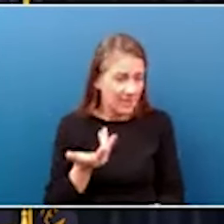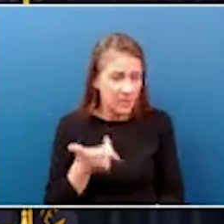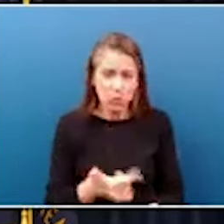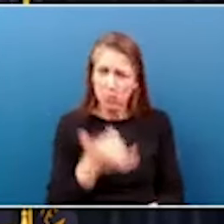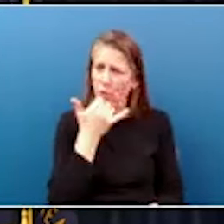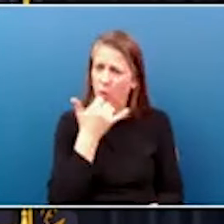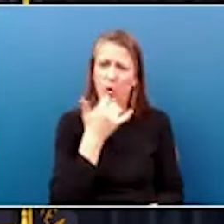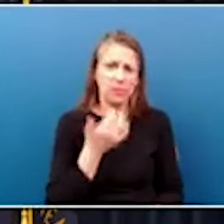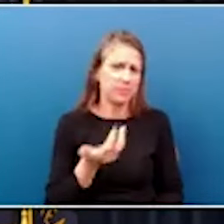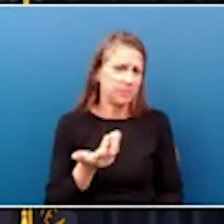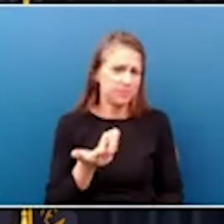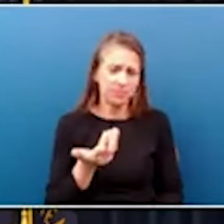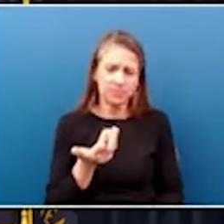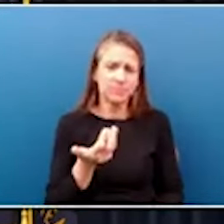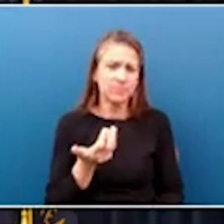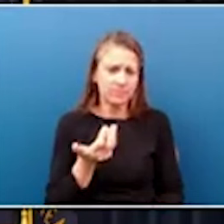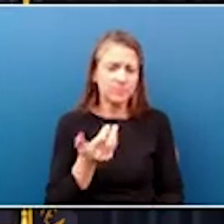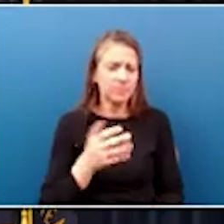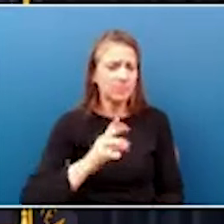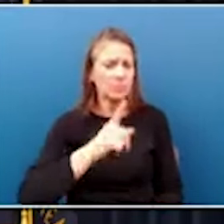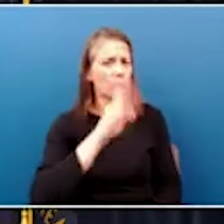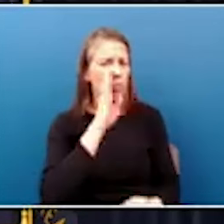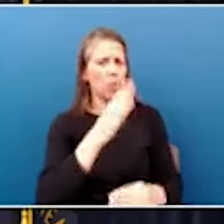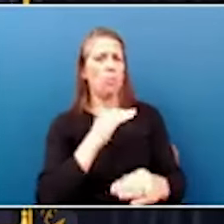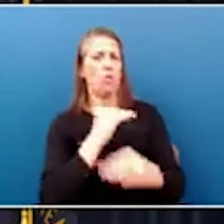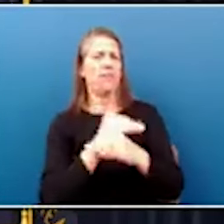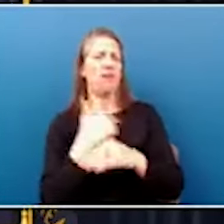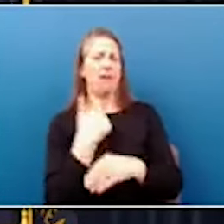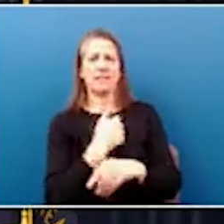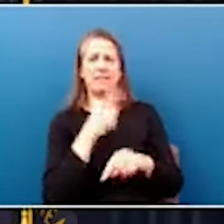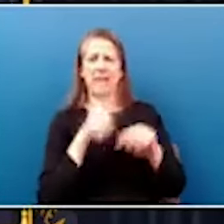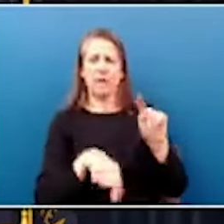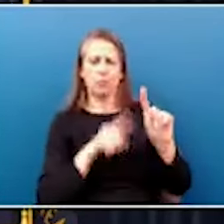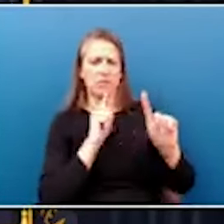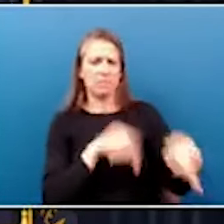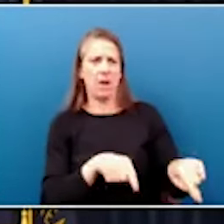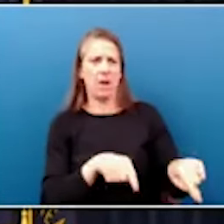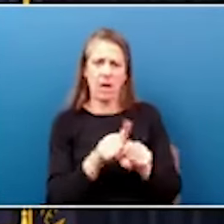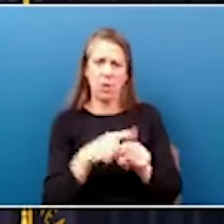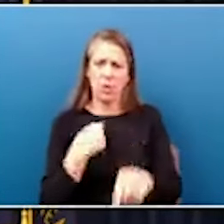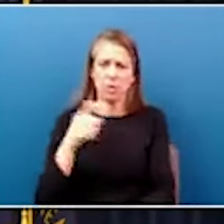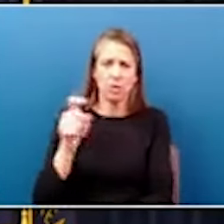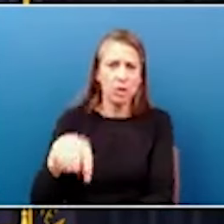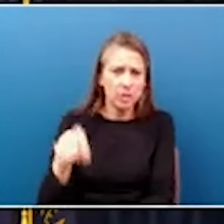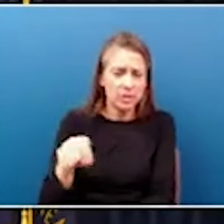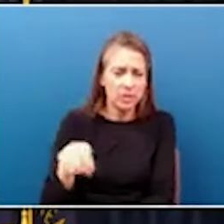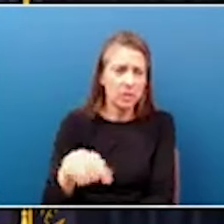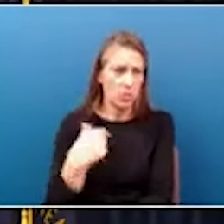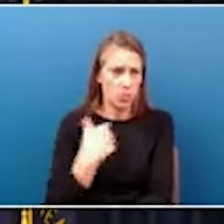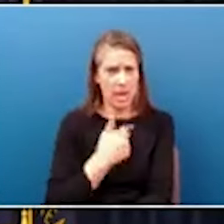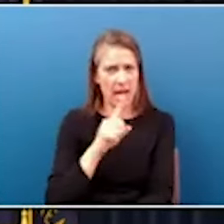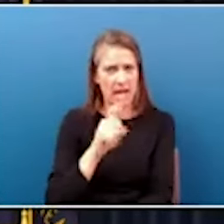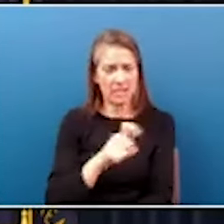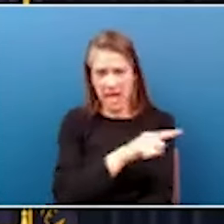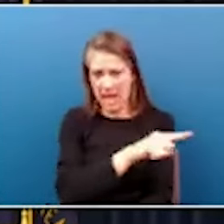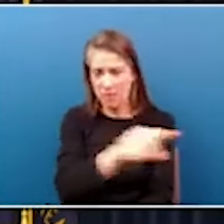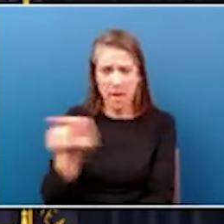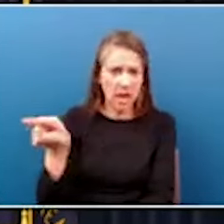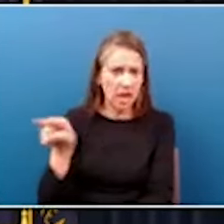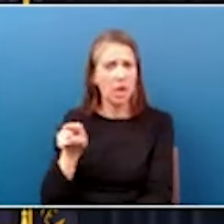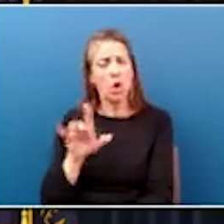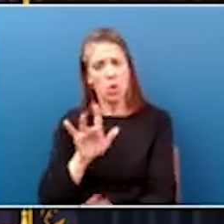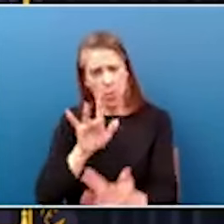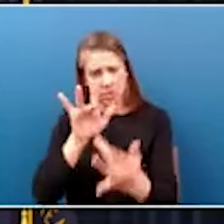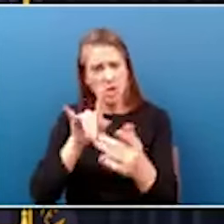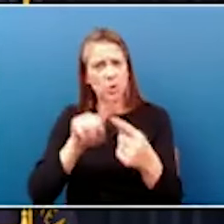It is going to prevent us from responding the way we need to, and we're asking everyone out there, reach out to